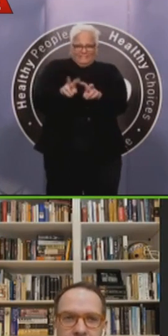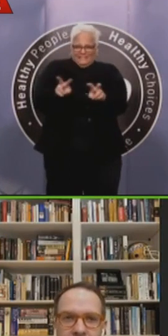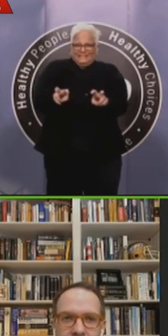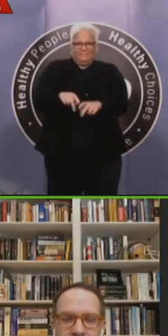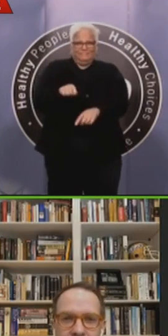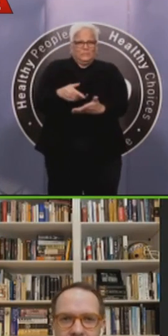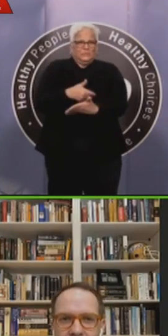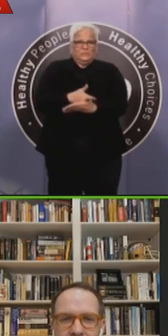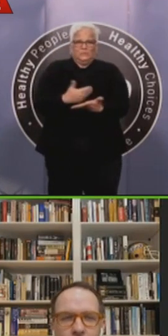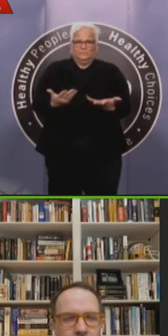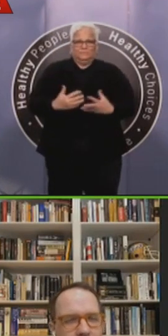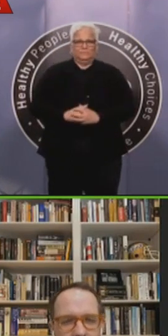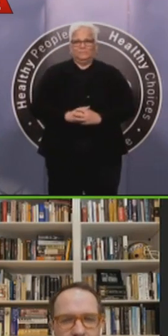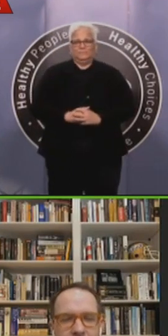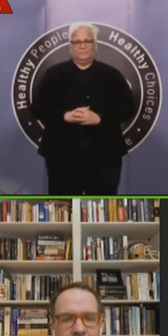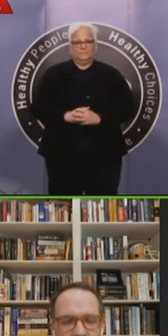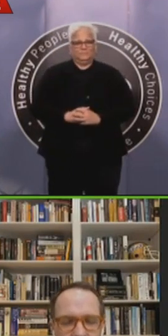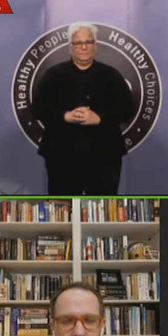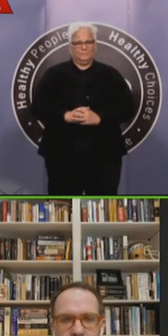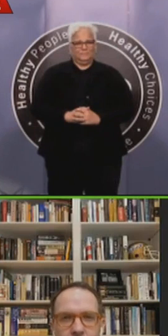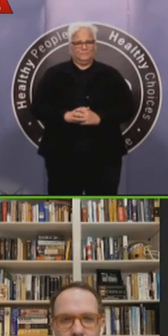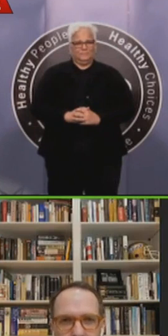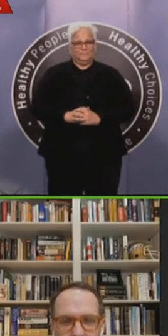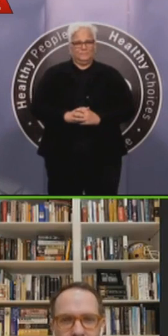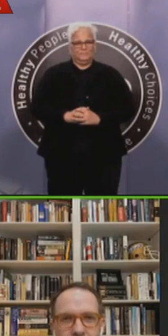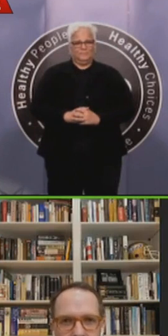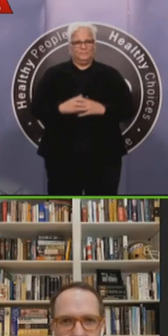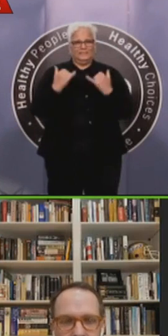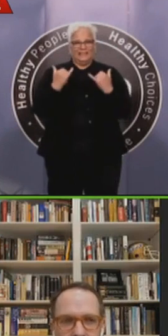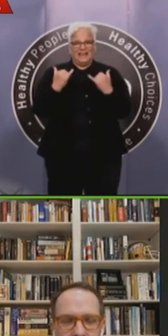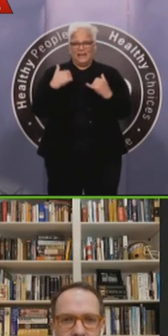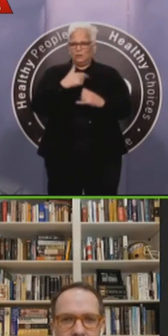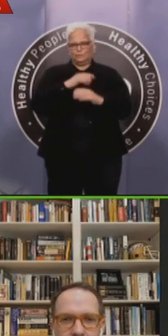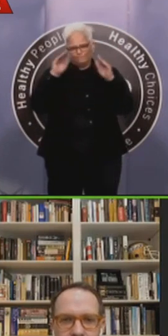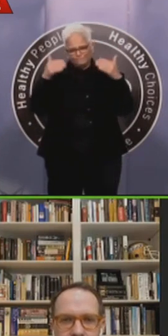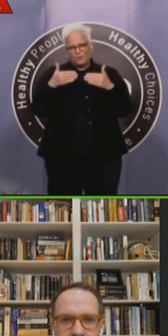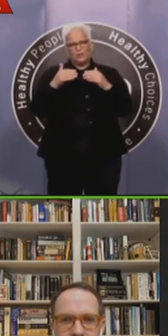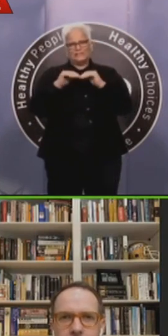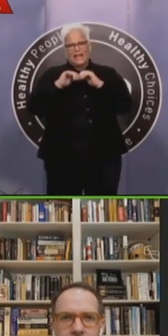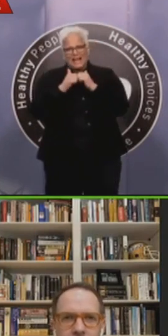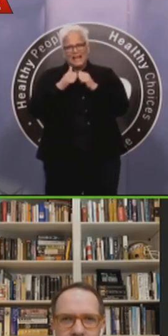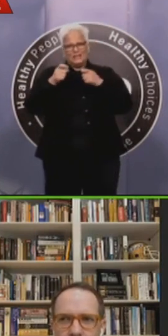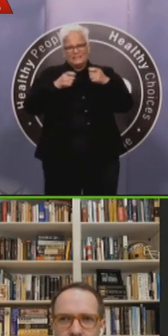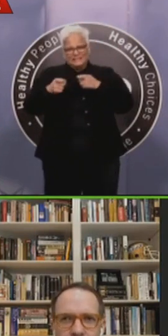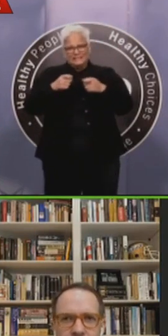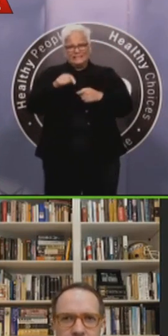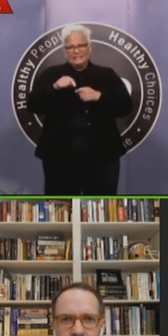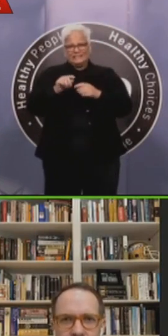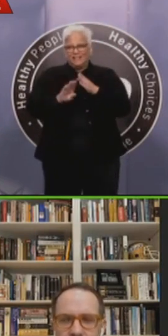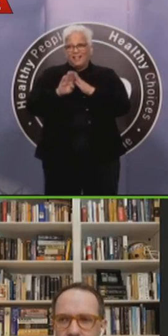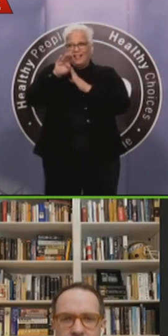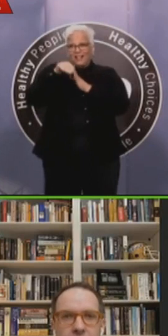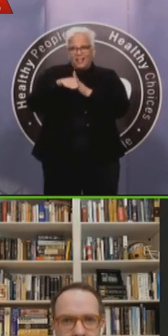time. Uh, and I want to set expectations appropriately there, um, when it comes to what we